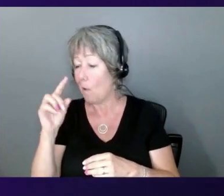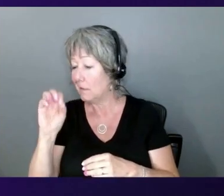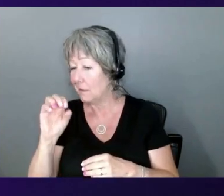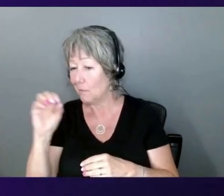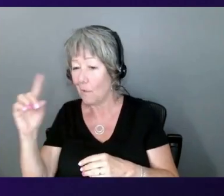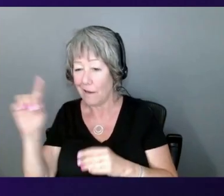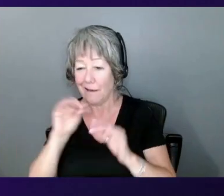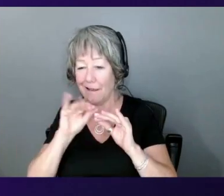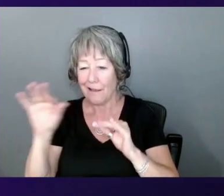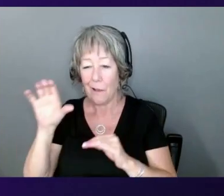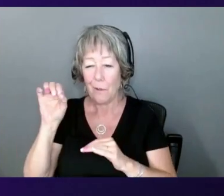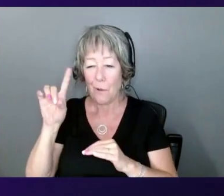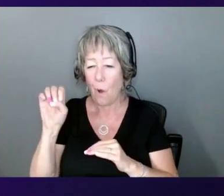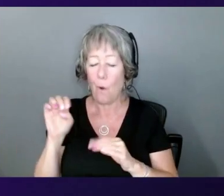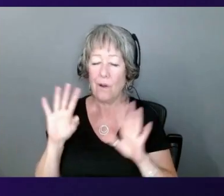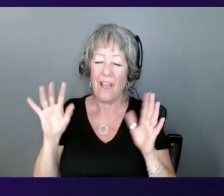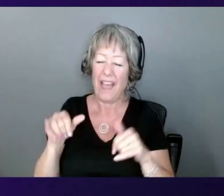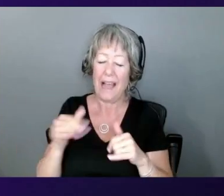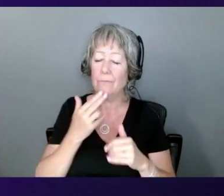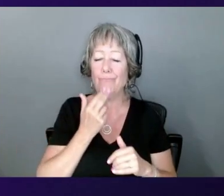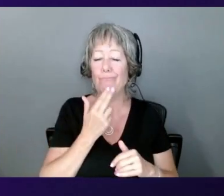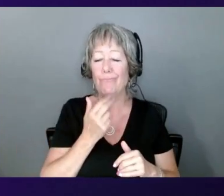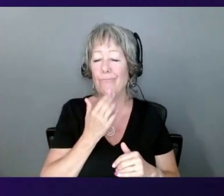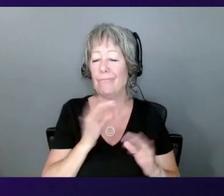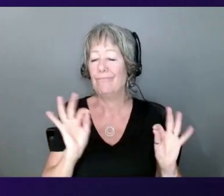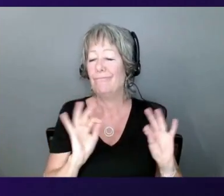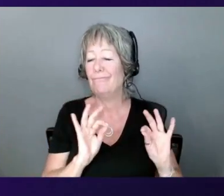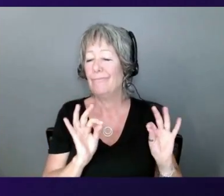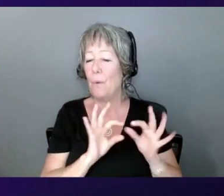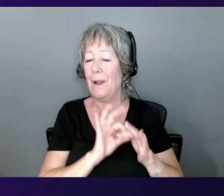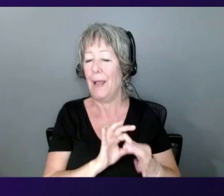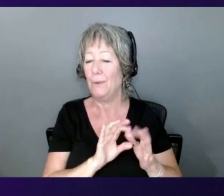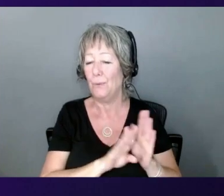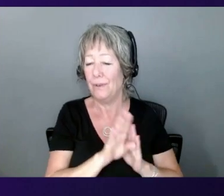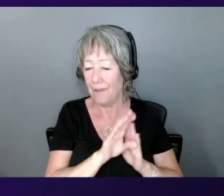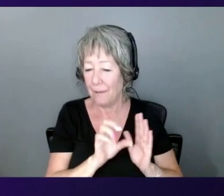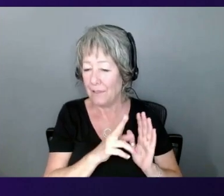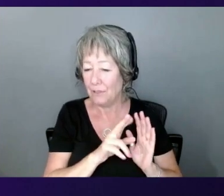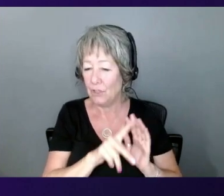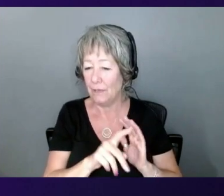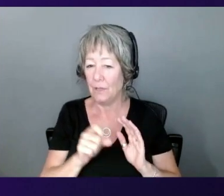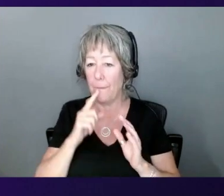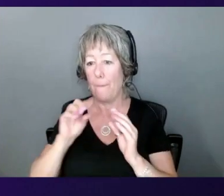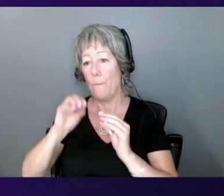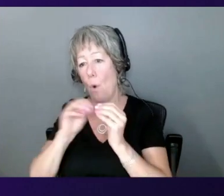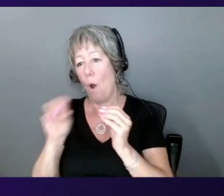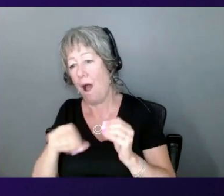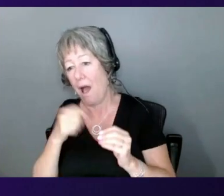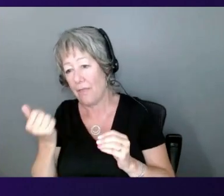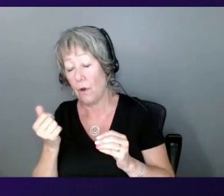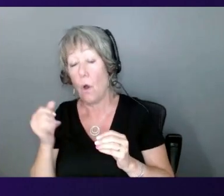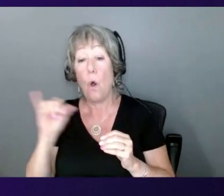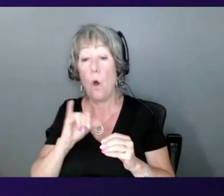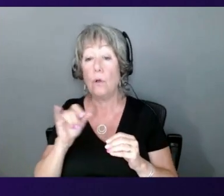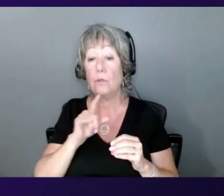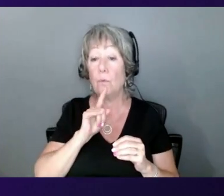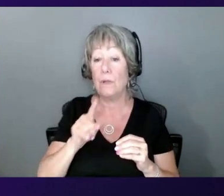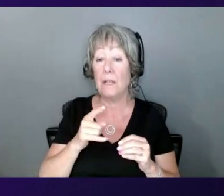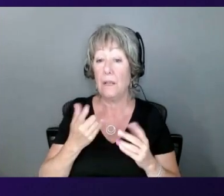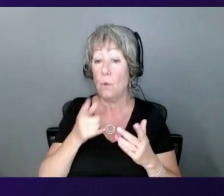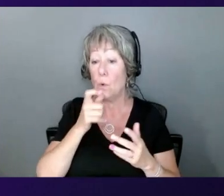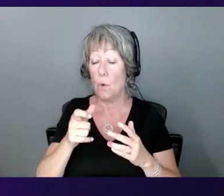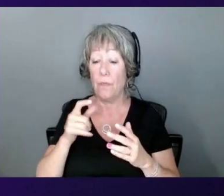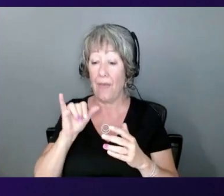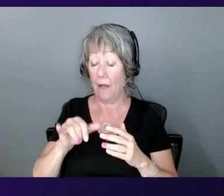very small part of developing chips. And what we do is actually done also by the best of breed of fabless semiconductors.